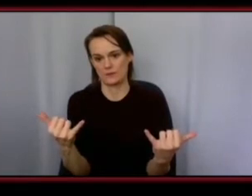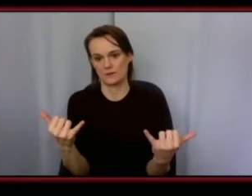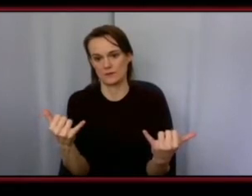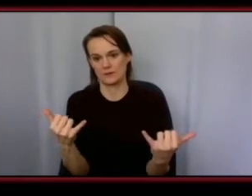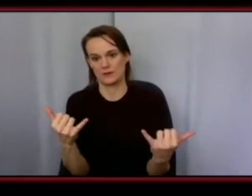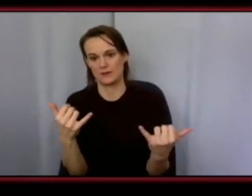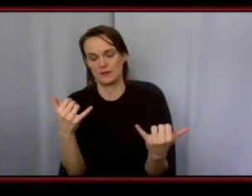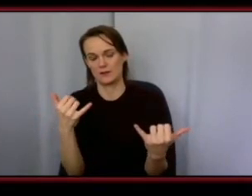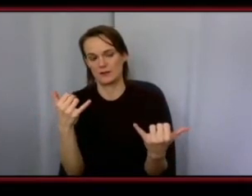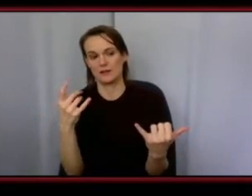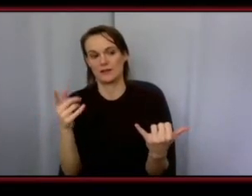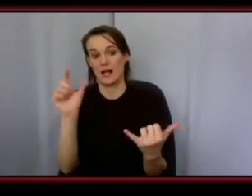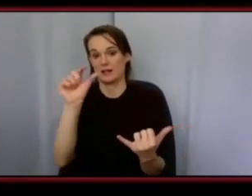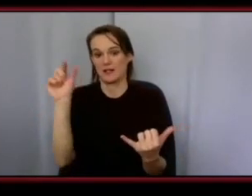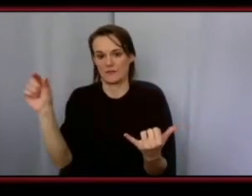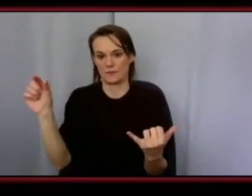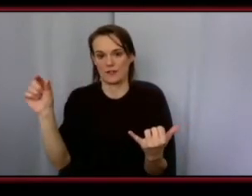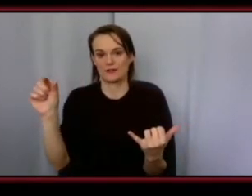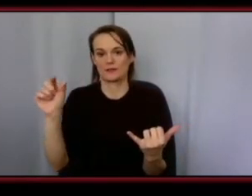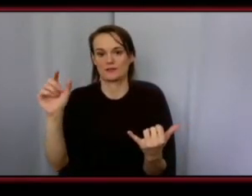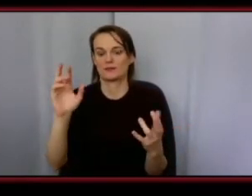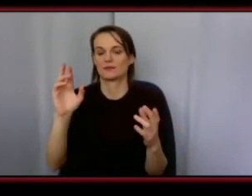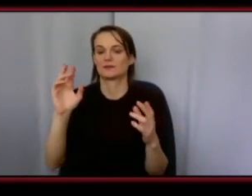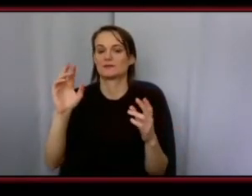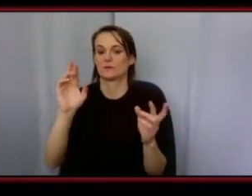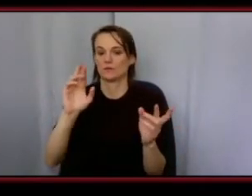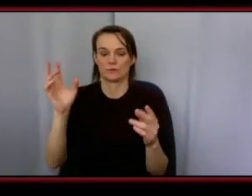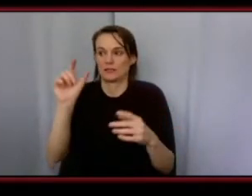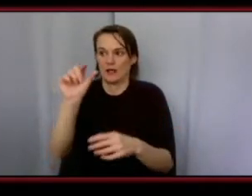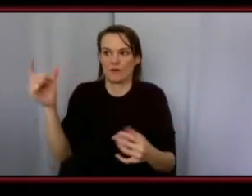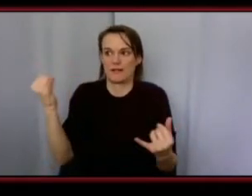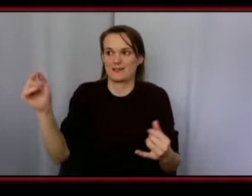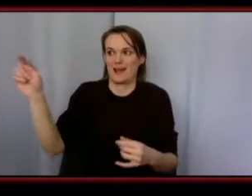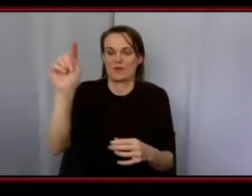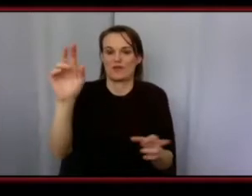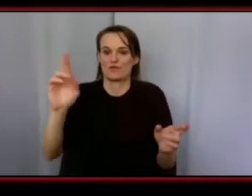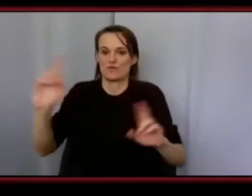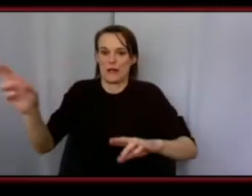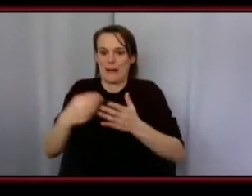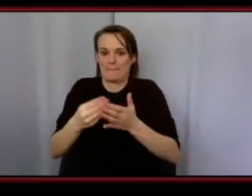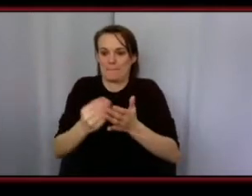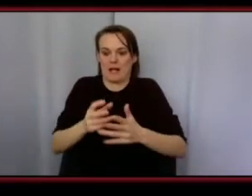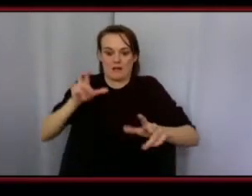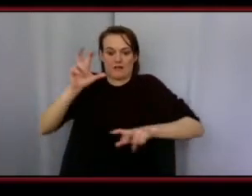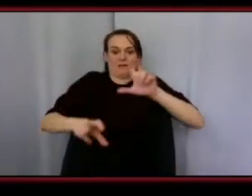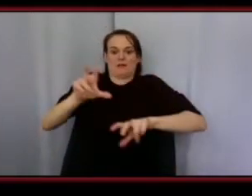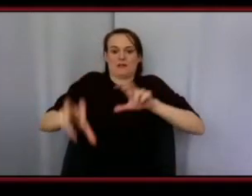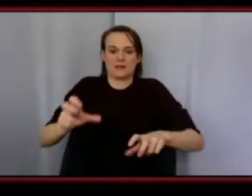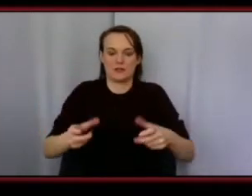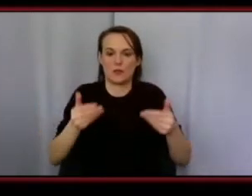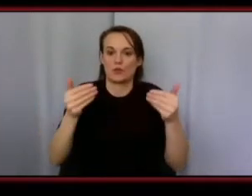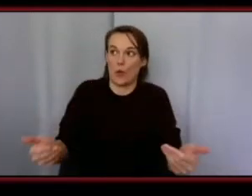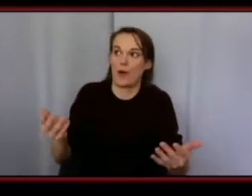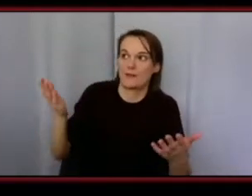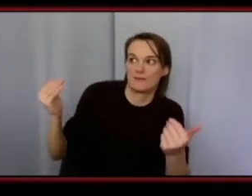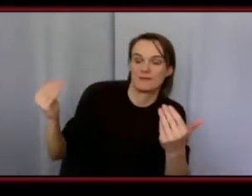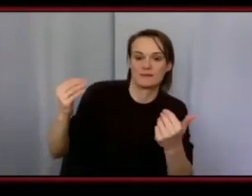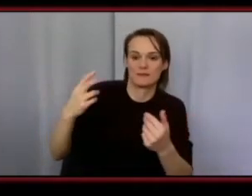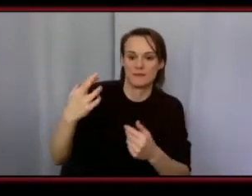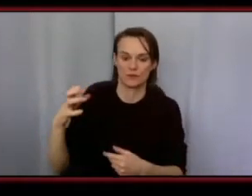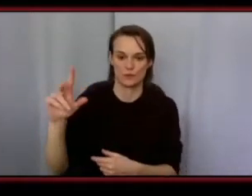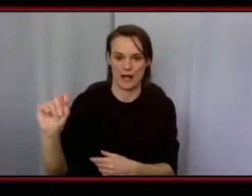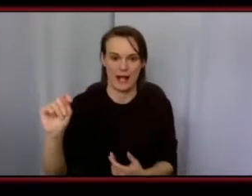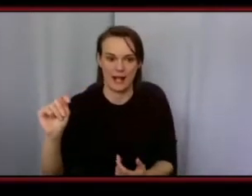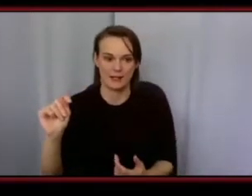the community and businesses so i'd say uh there's something out there for everyone so i think if you're going to invest in anyone